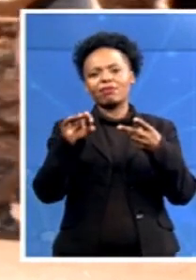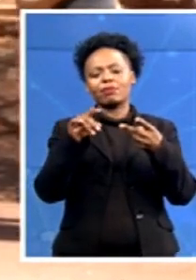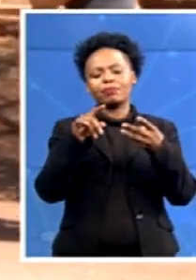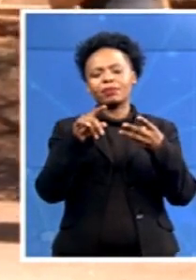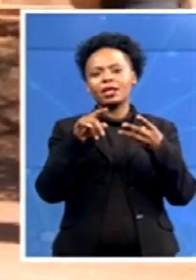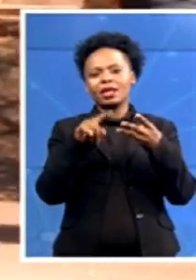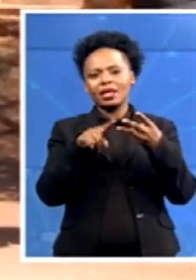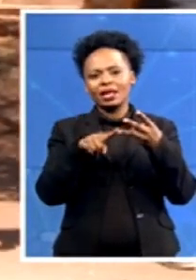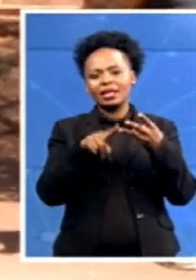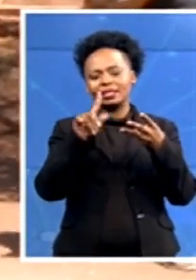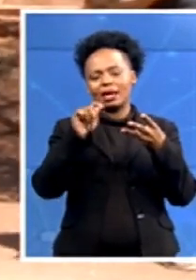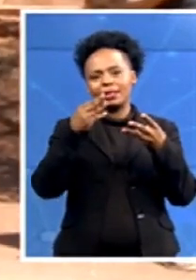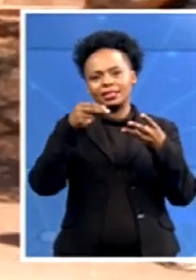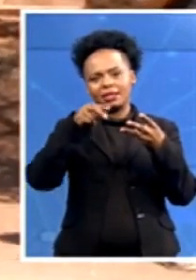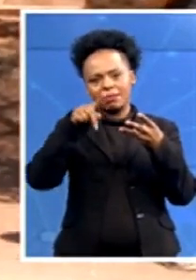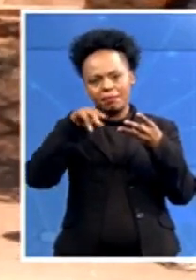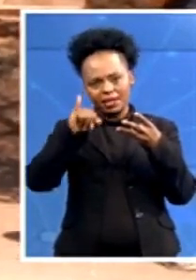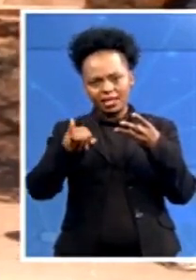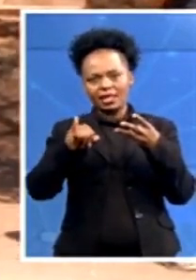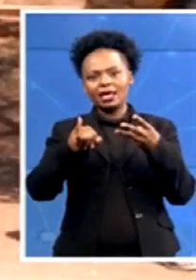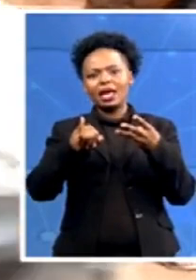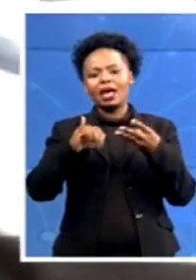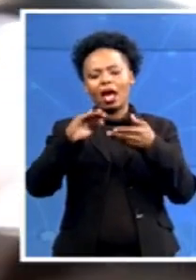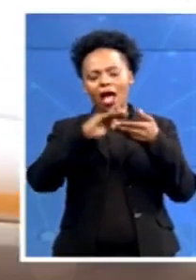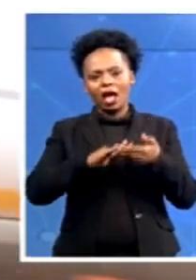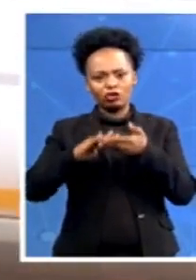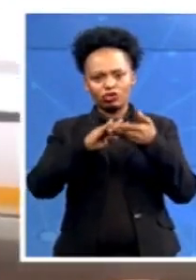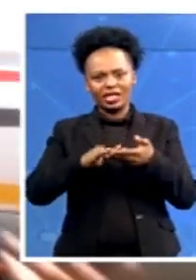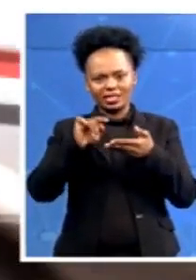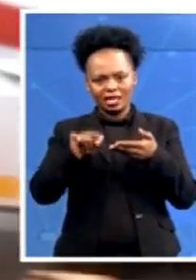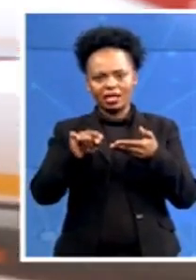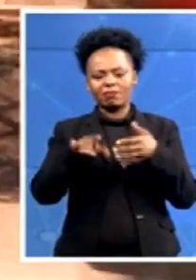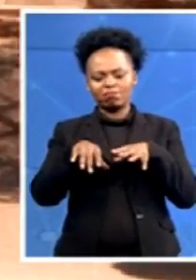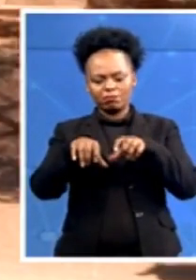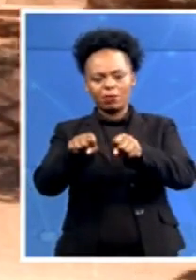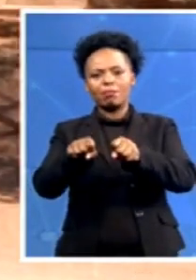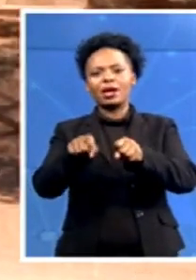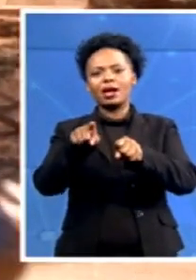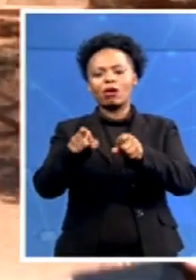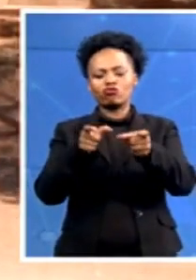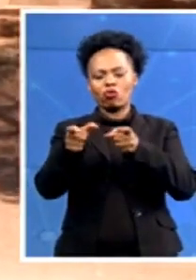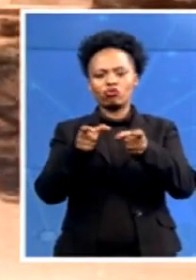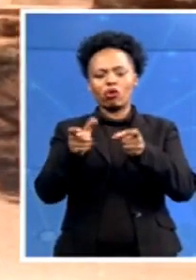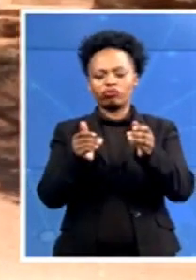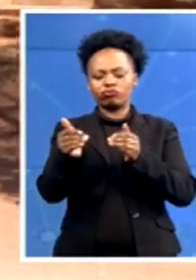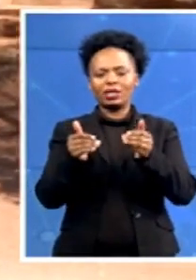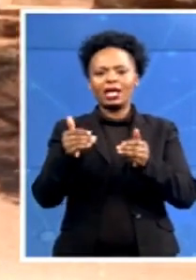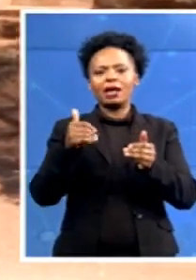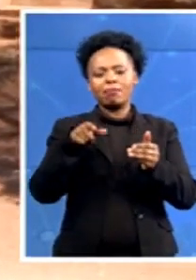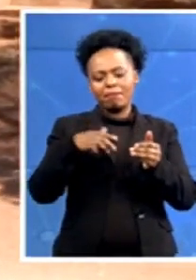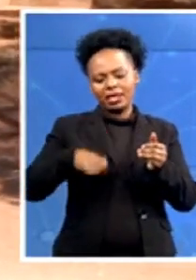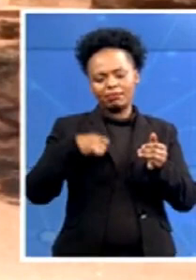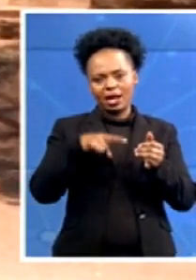Association taking over leadership of the municipality. Over the years, there's been squabbles between those three parties,